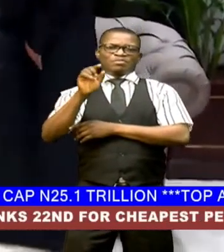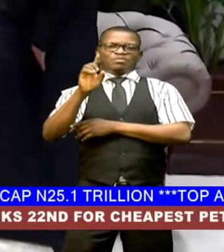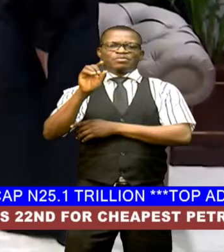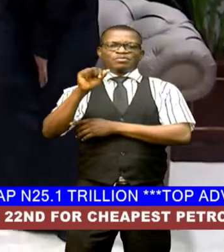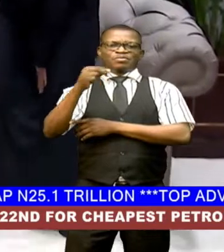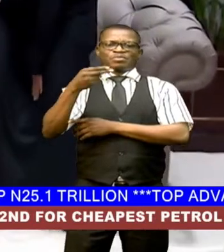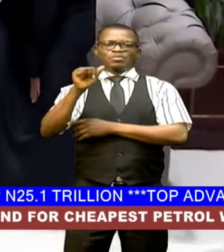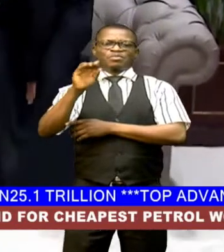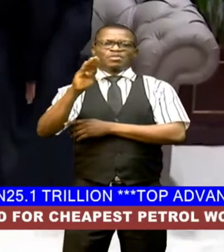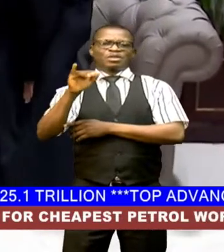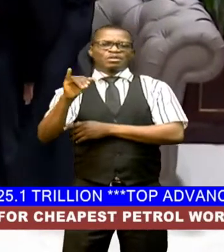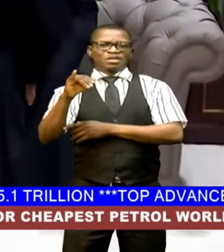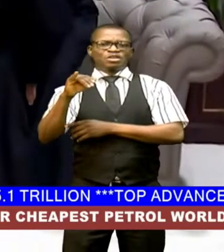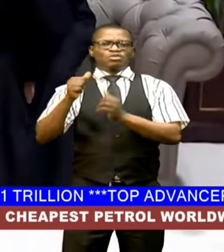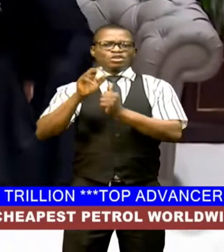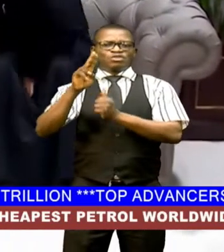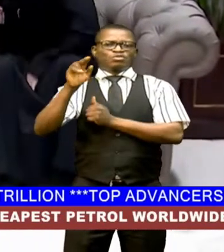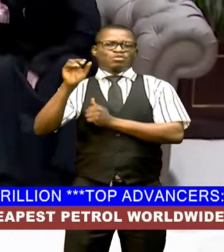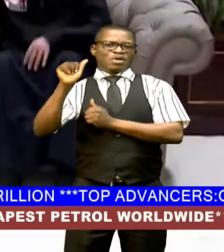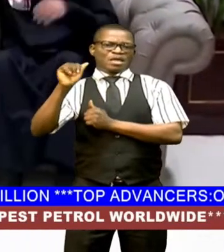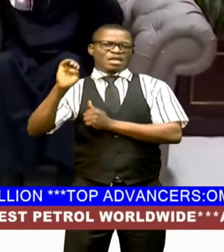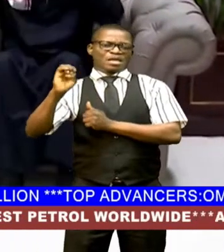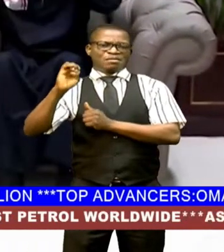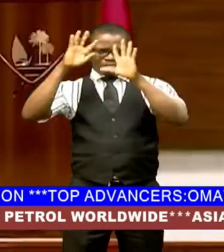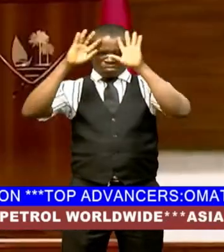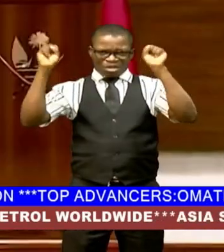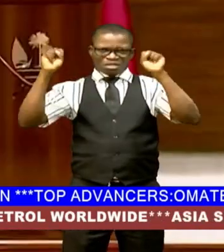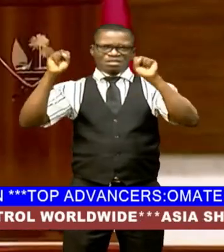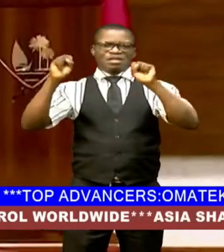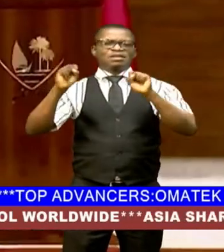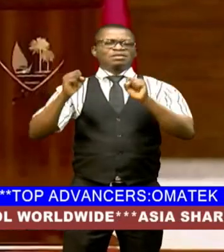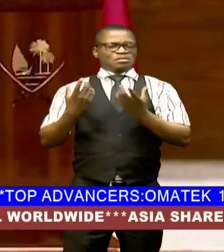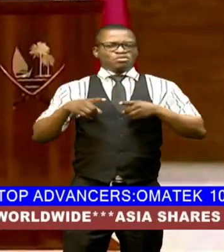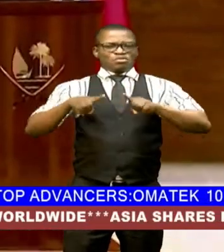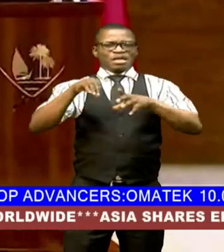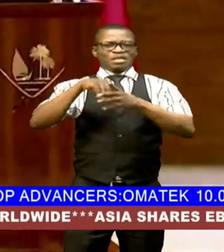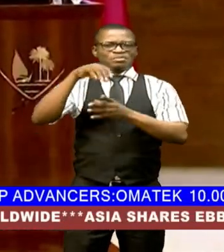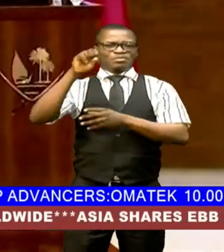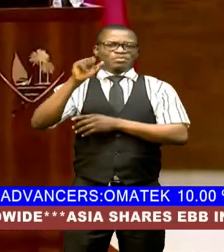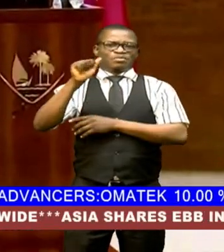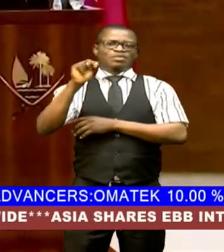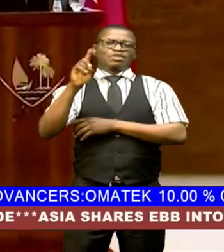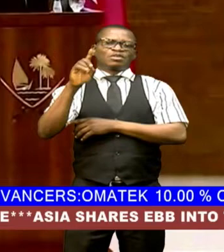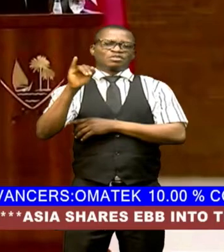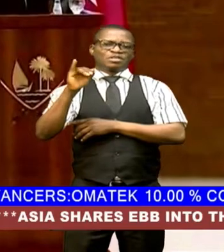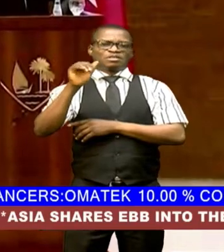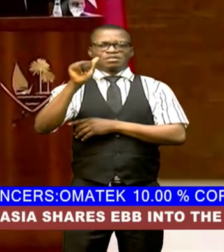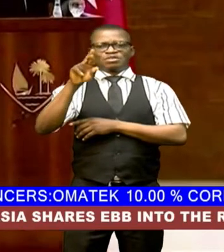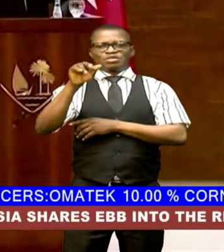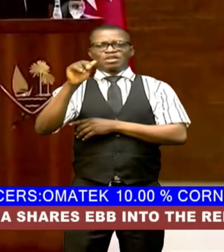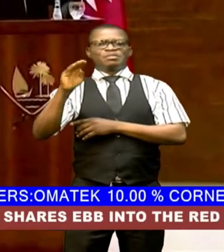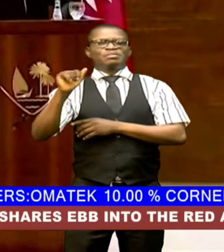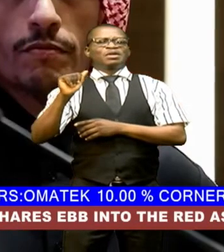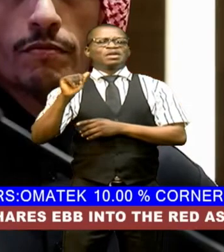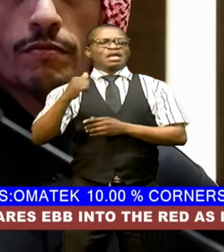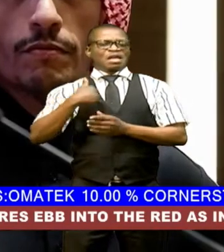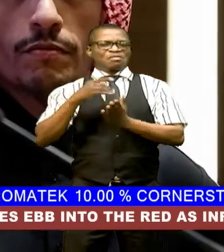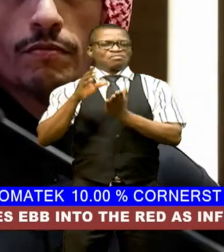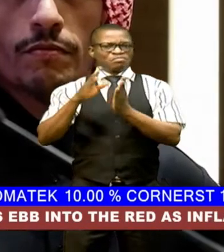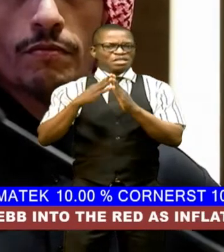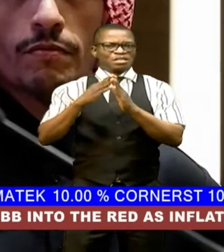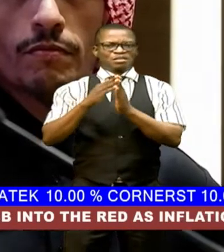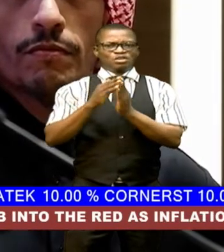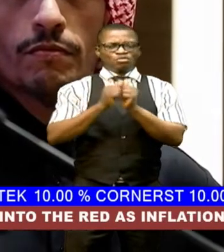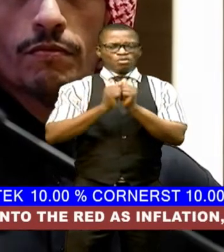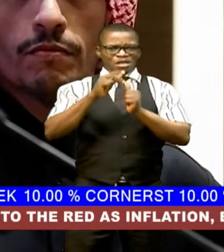president sheikh muhammad bin zayed al-nayan while in saudi arabia he has talks scheduled with crown prince